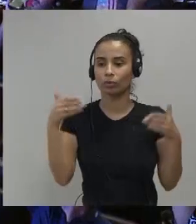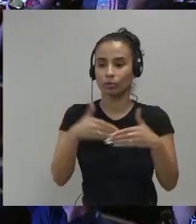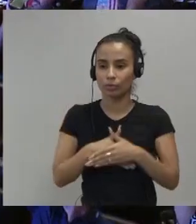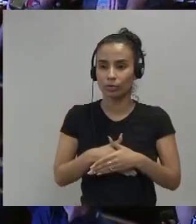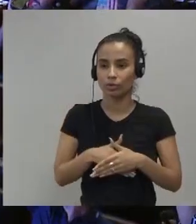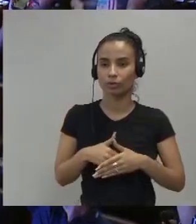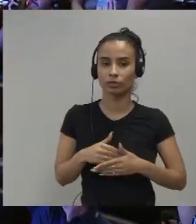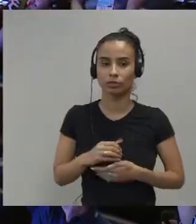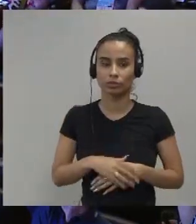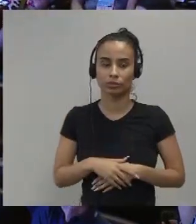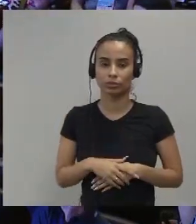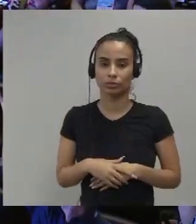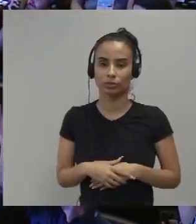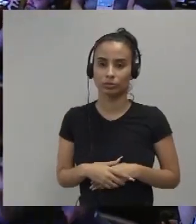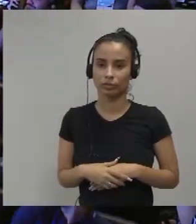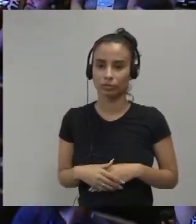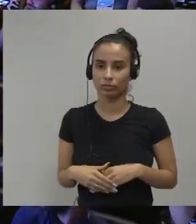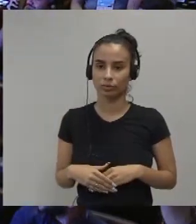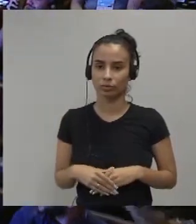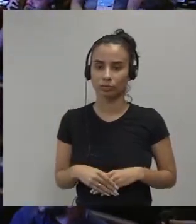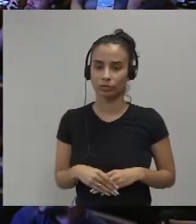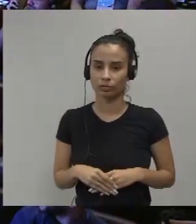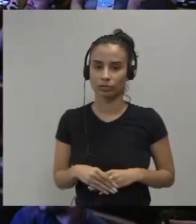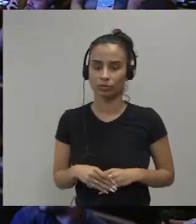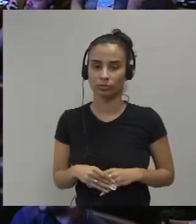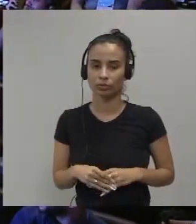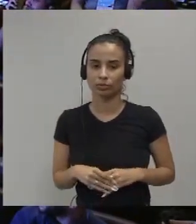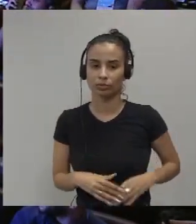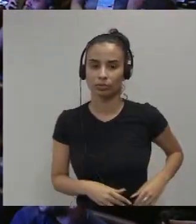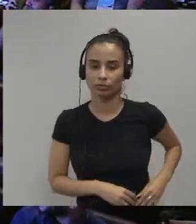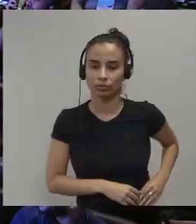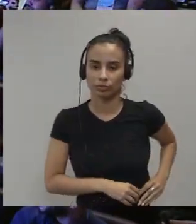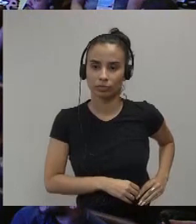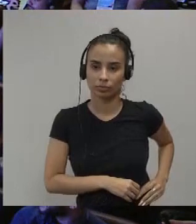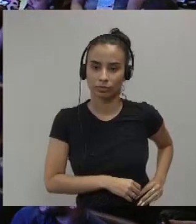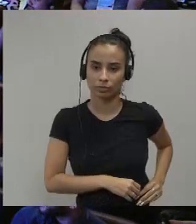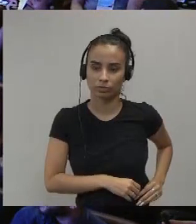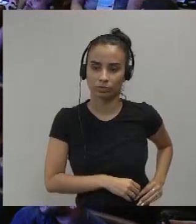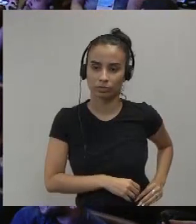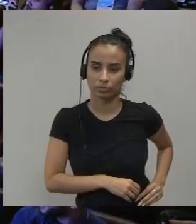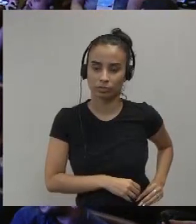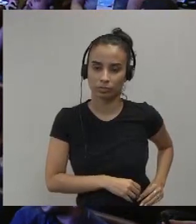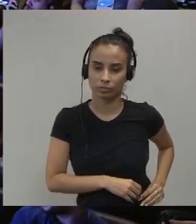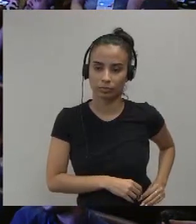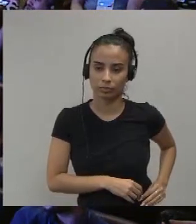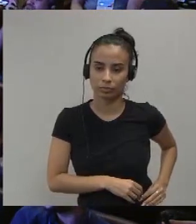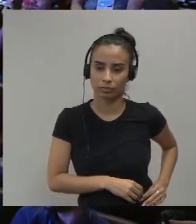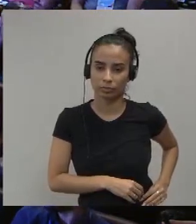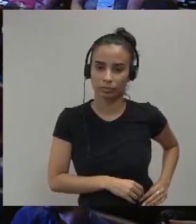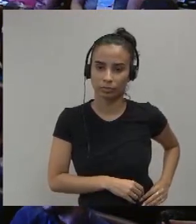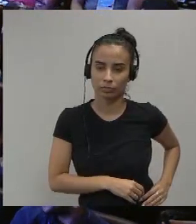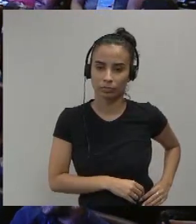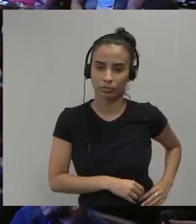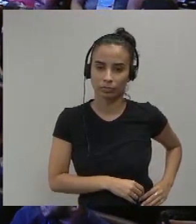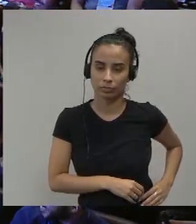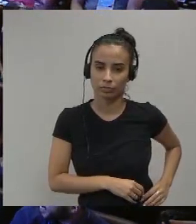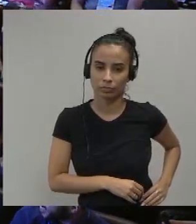great i chose the right crowd okay for those of you didn't raise your hand you're at the wrong conference um